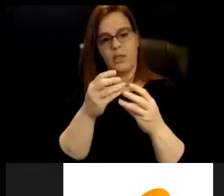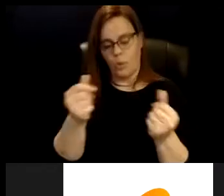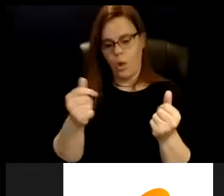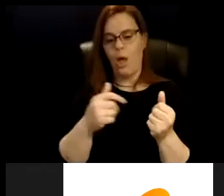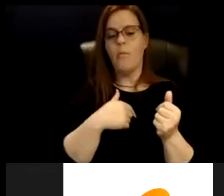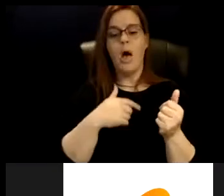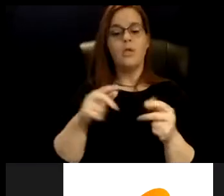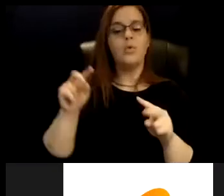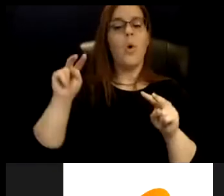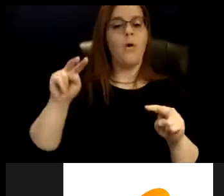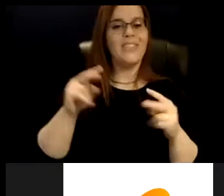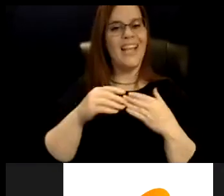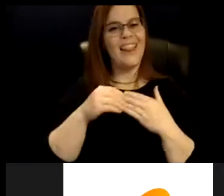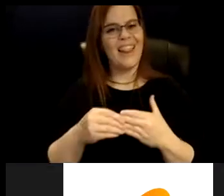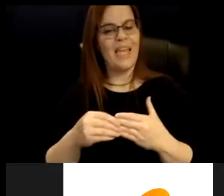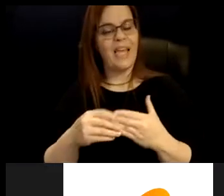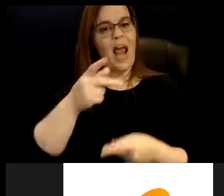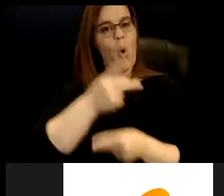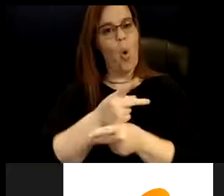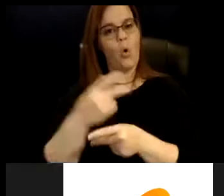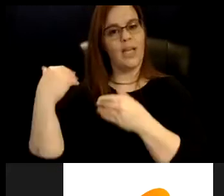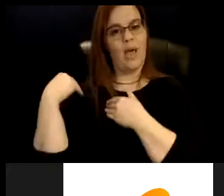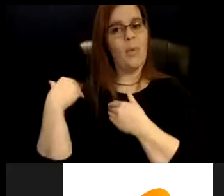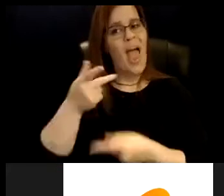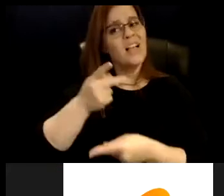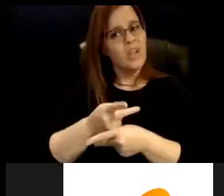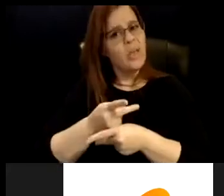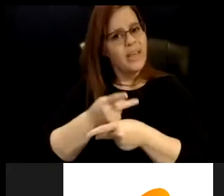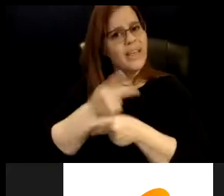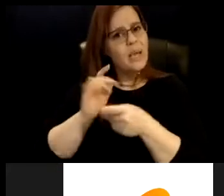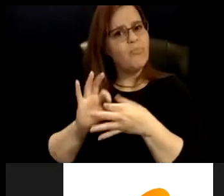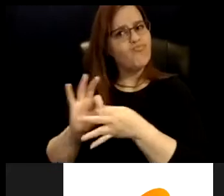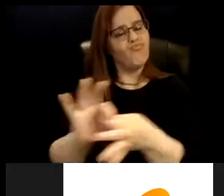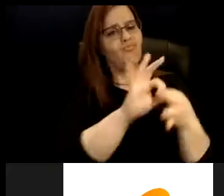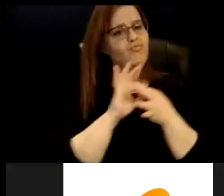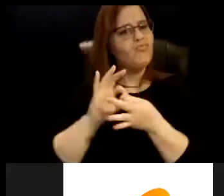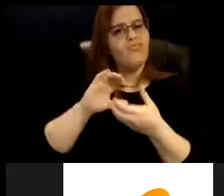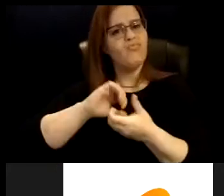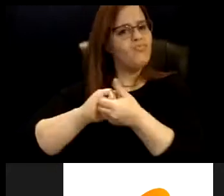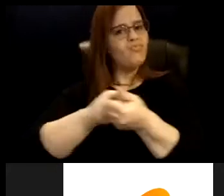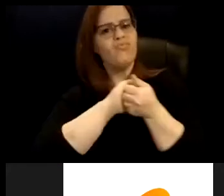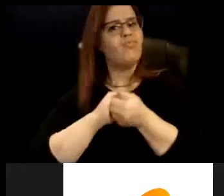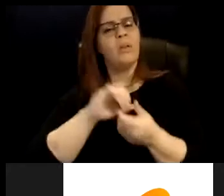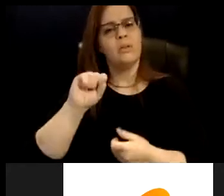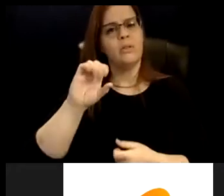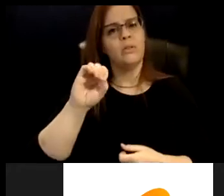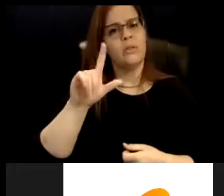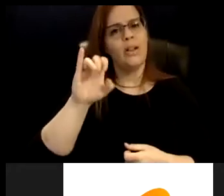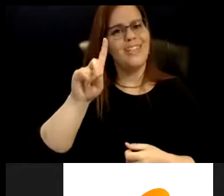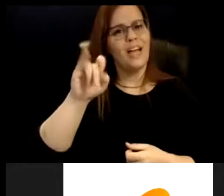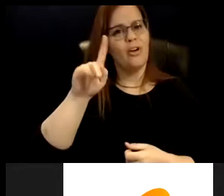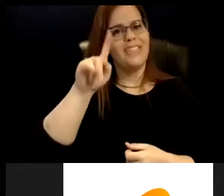hold accountable for folks to be in solidarity with them. Um, you know, there's this sort of old, uh,